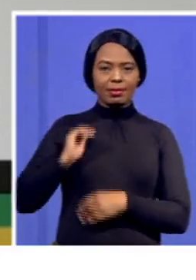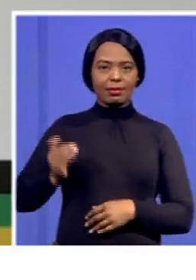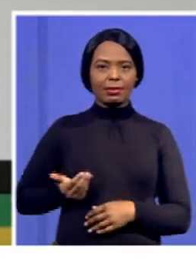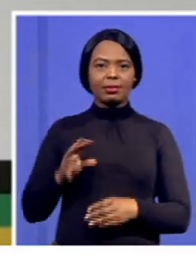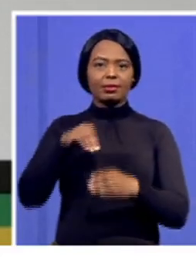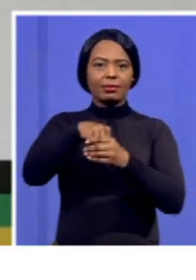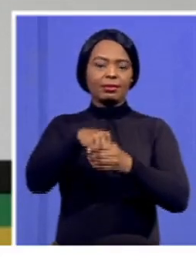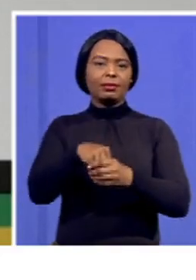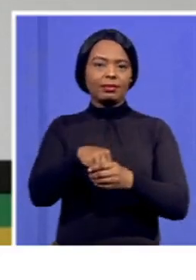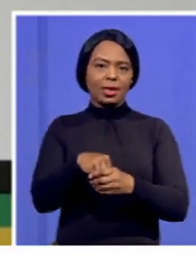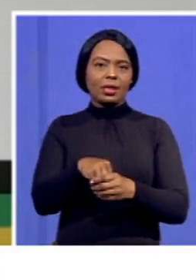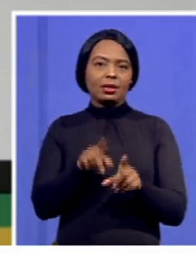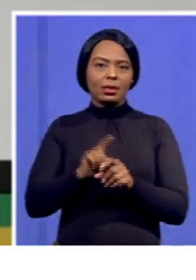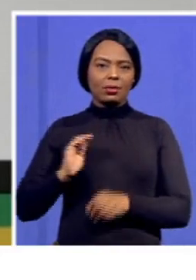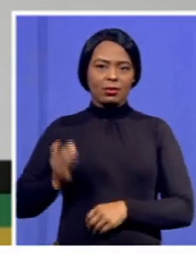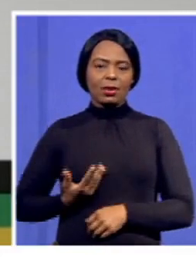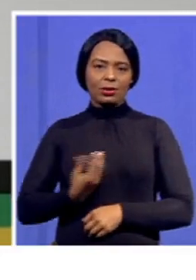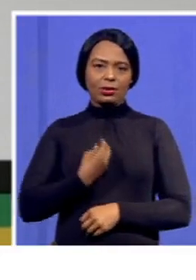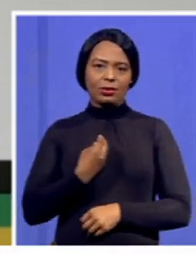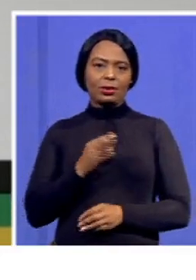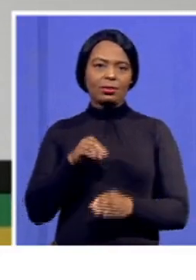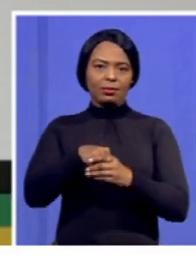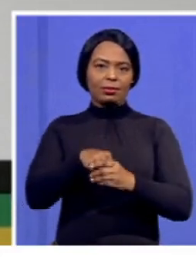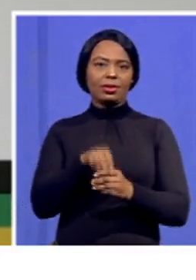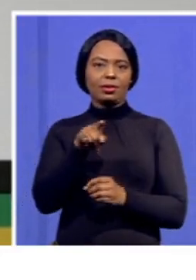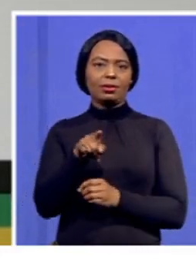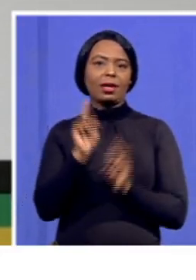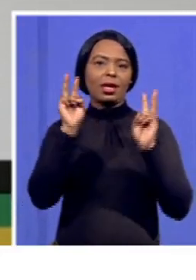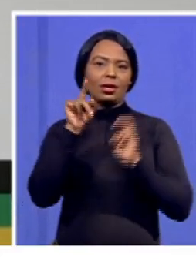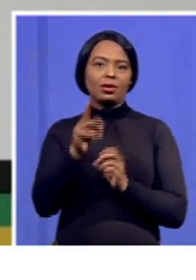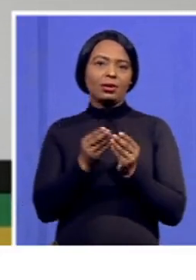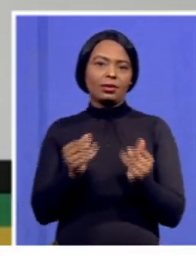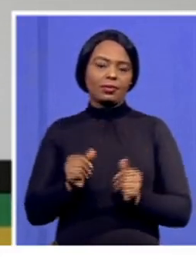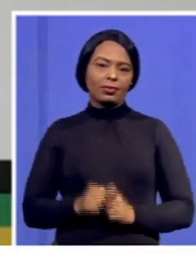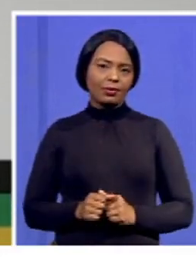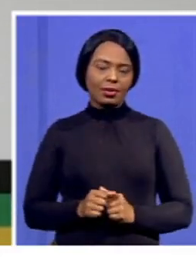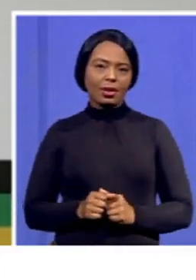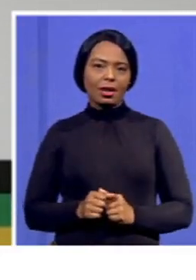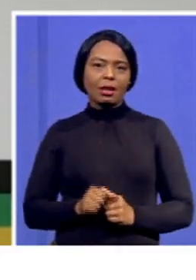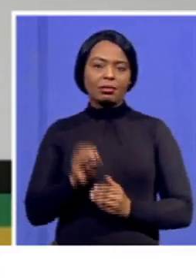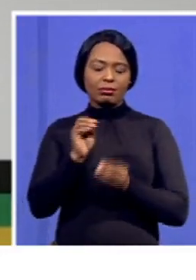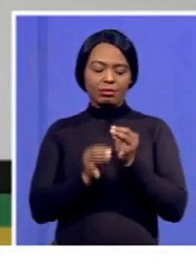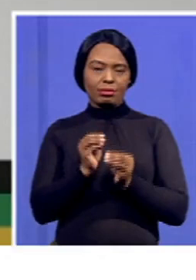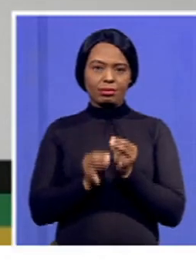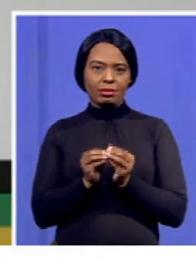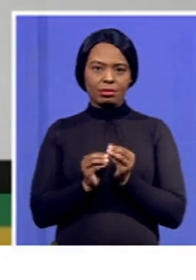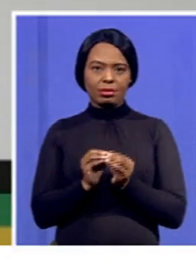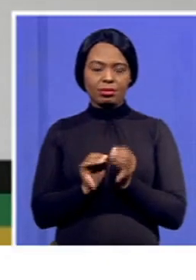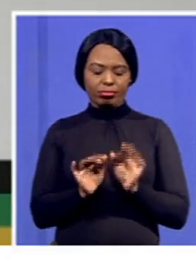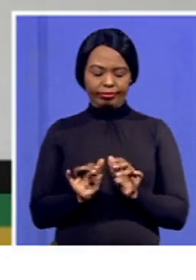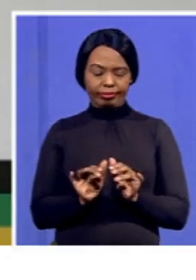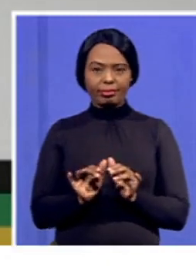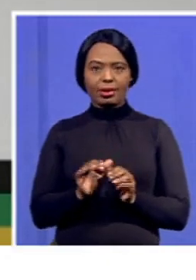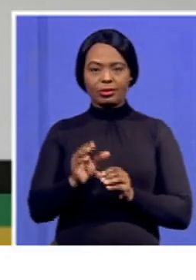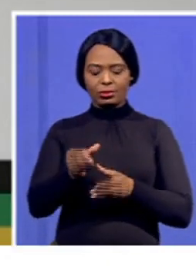of women and youth were at the centre of our recovery. In drafting the documents, there was a recognition that a